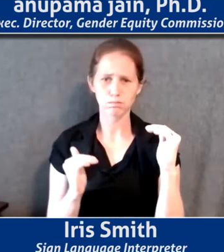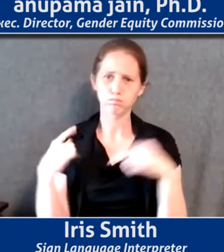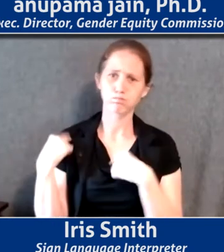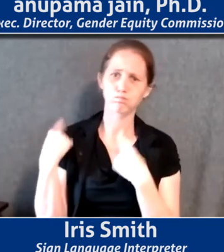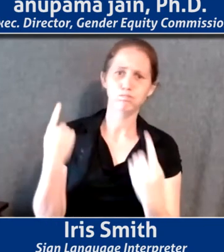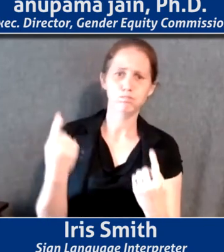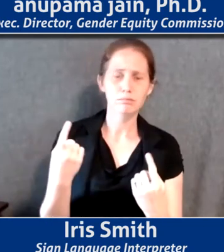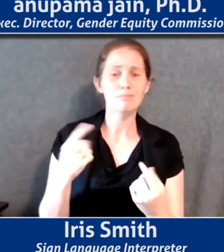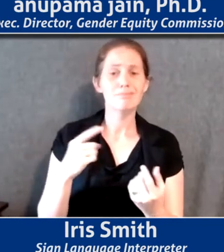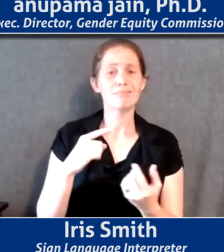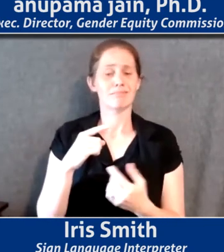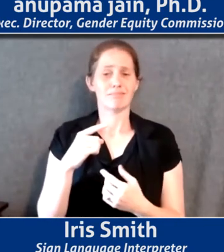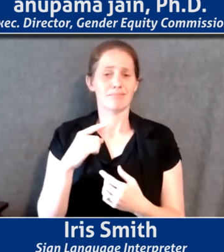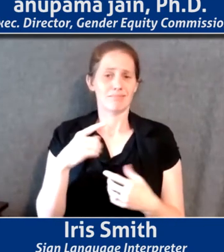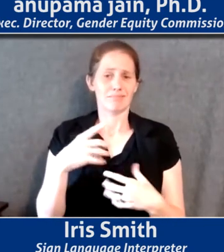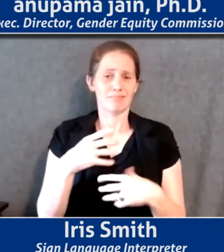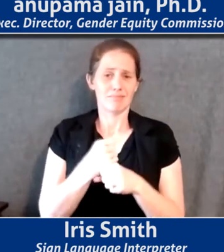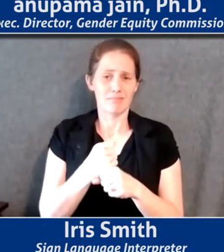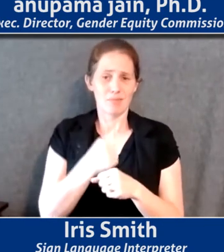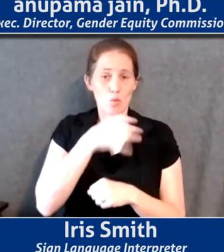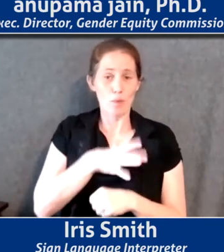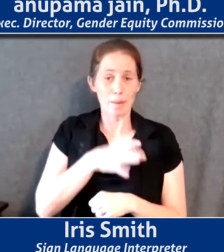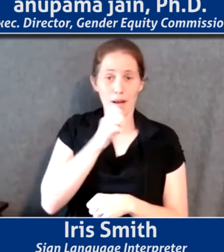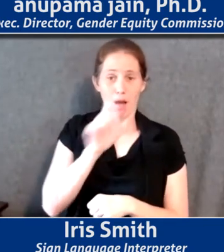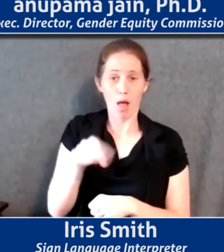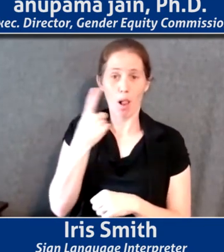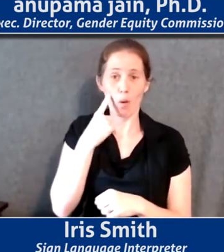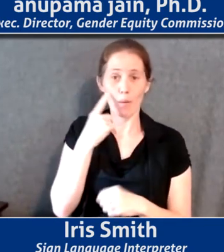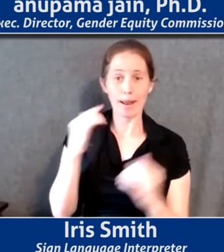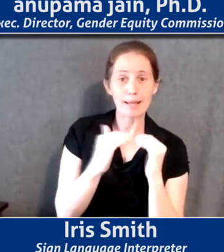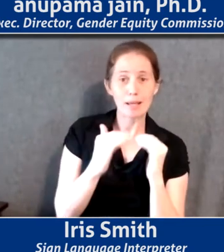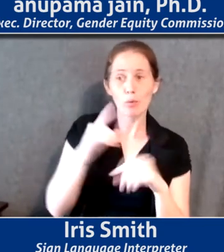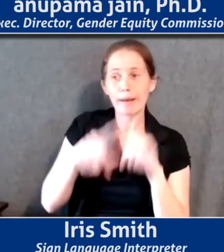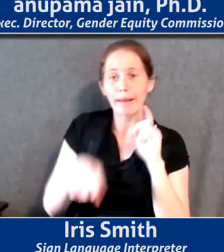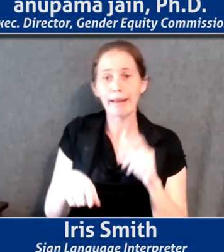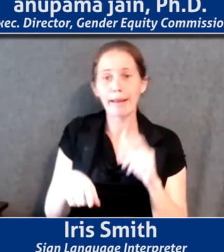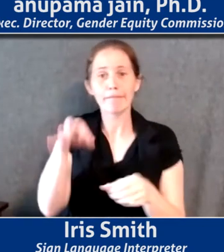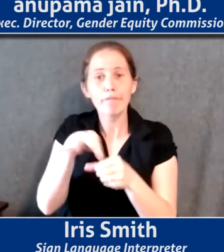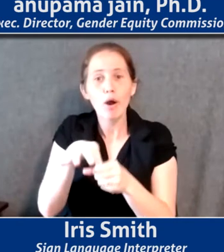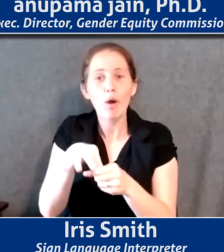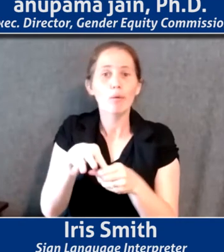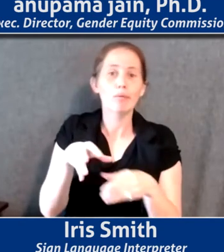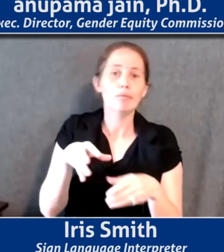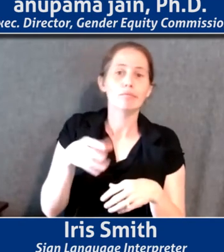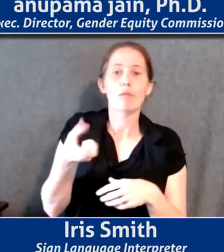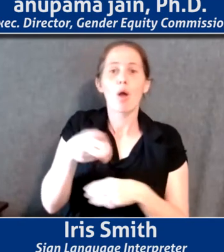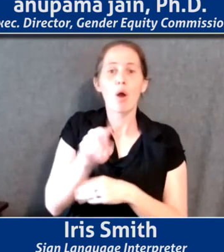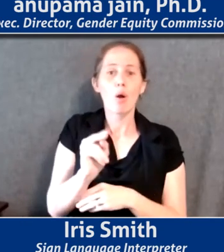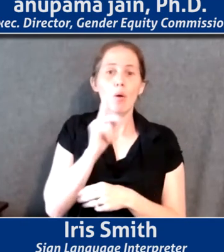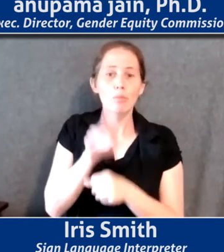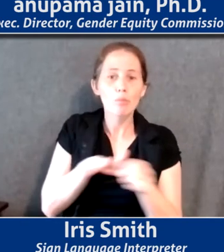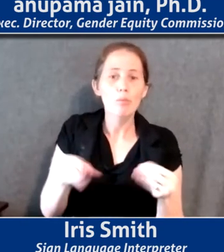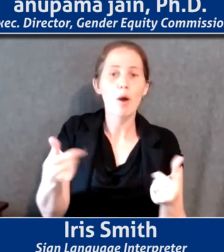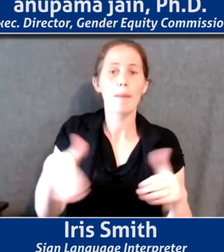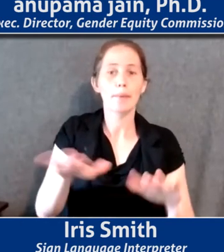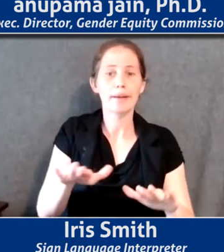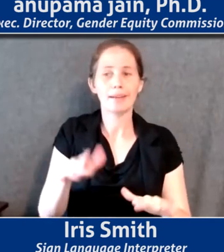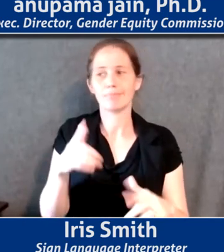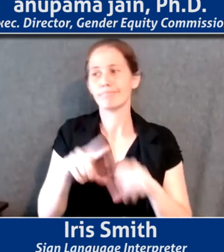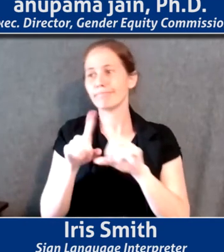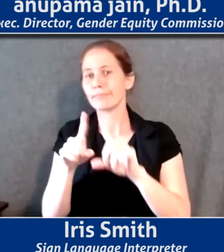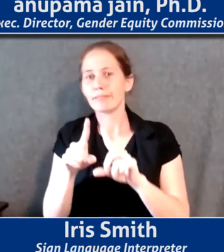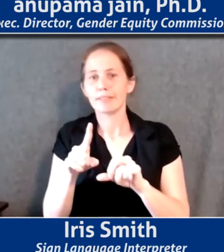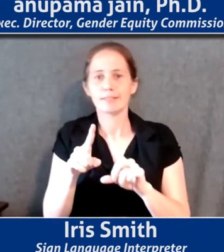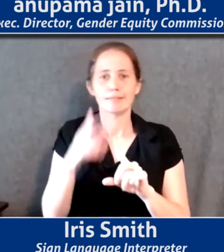you know, simply put, women have not always been allowed to vote to own property, that they've experienced certain kinds of violence that have